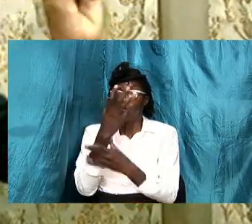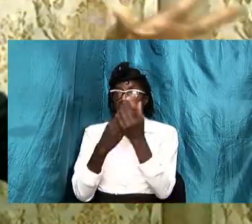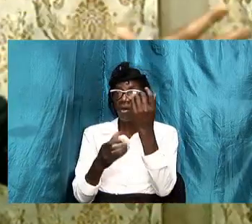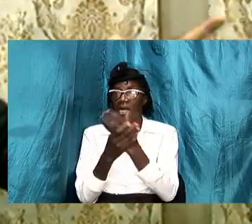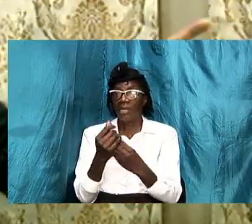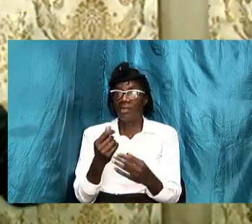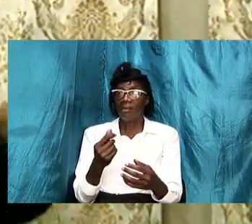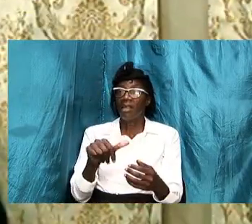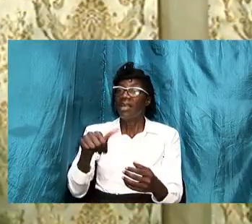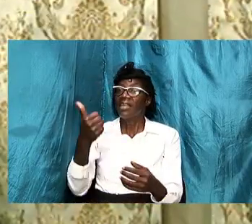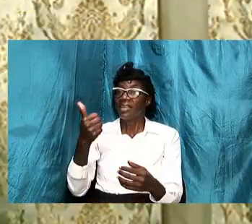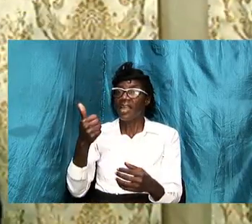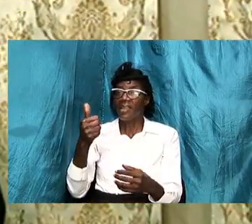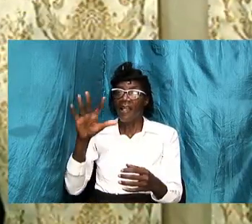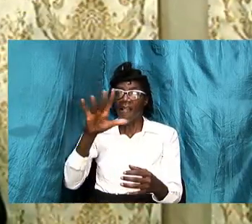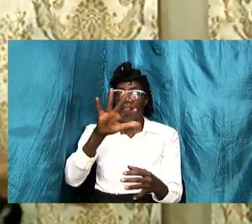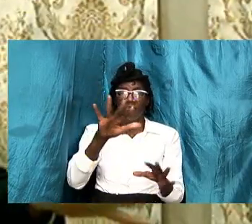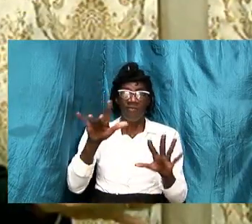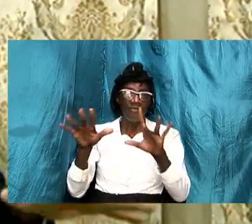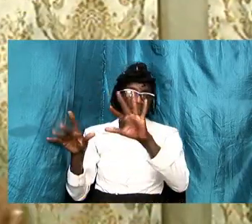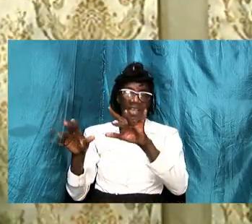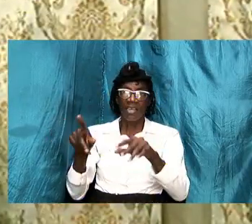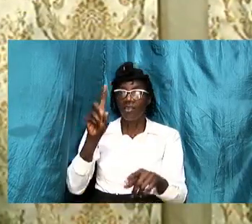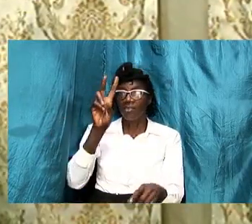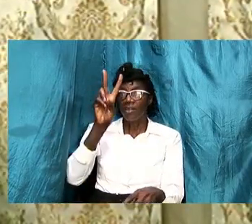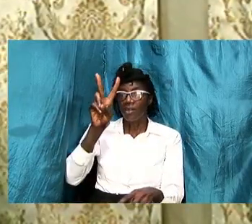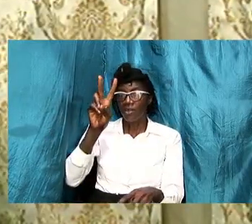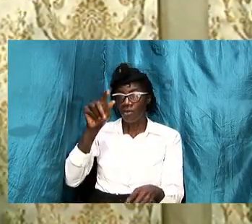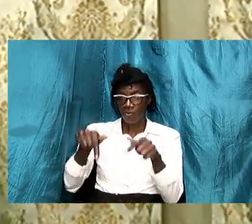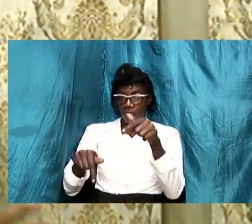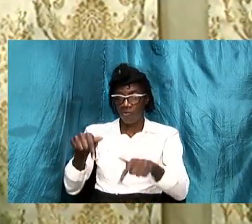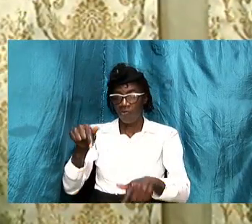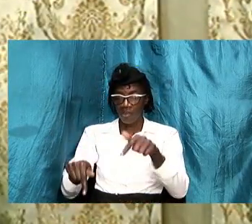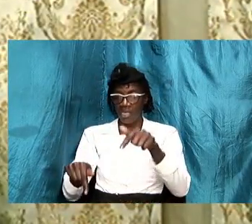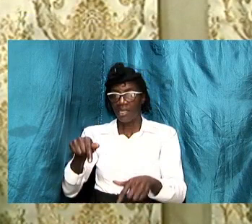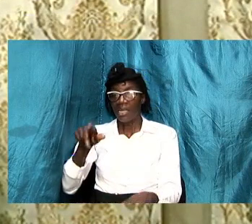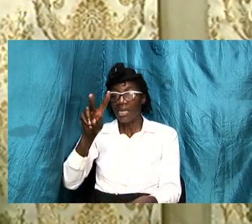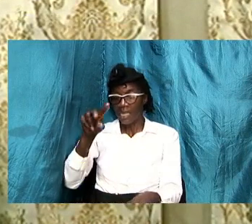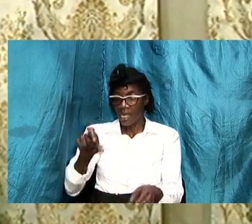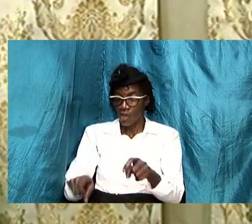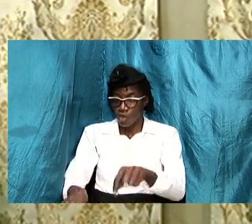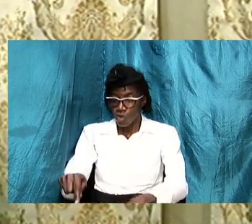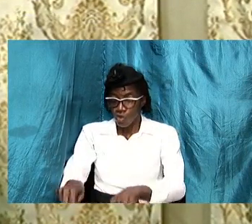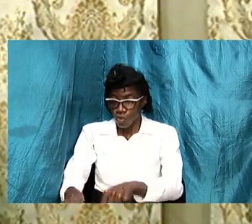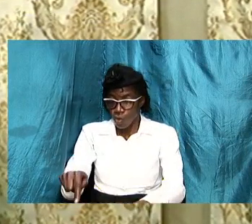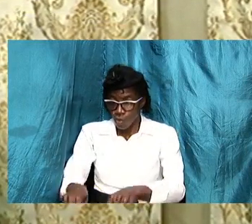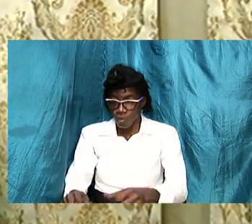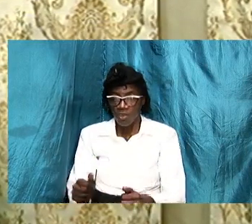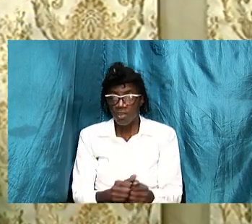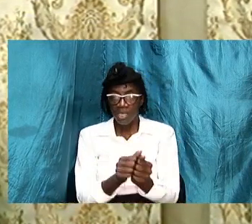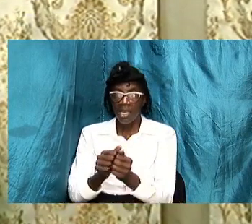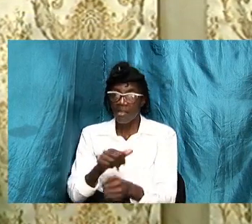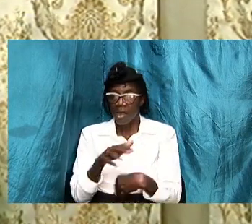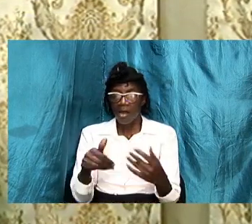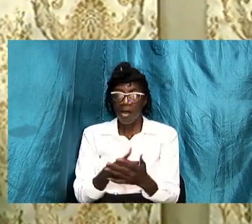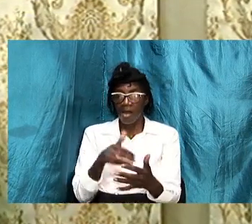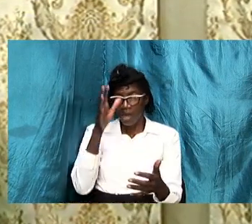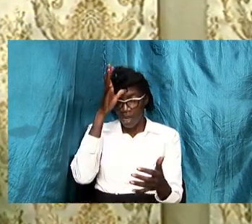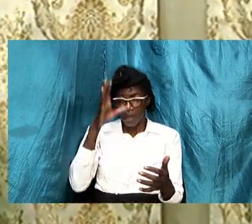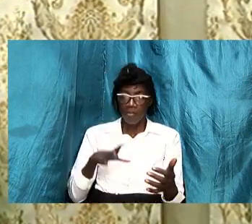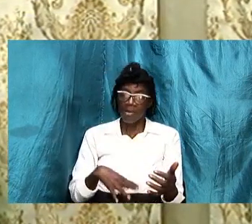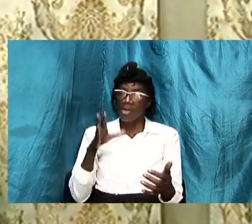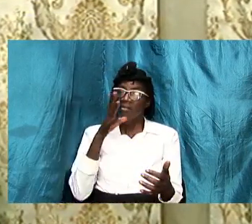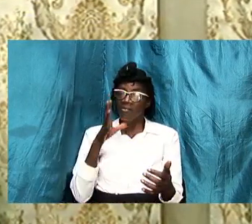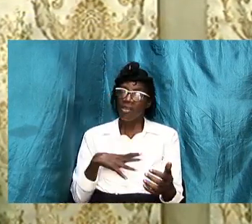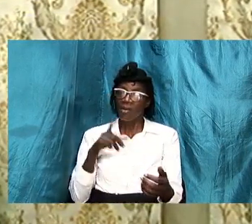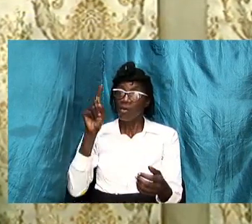have 10 fingers they have two feet they have 10 toes together yes all both male and female have